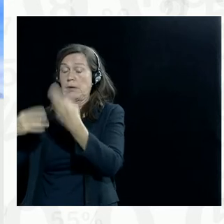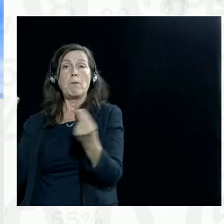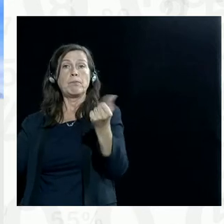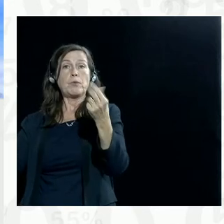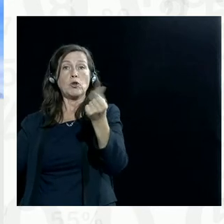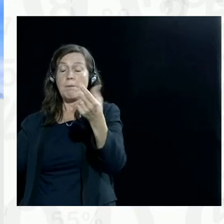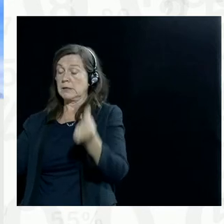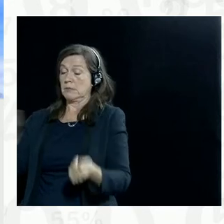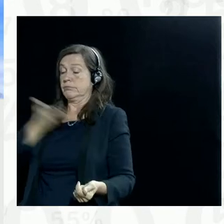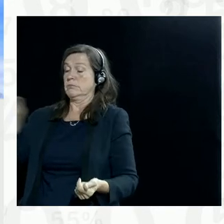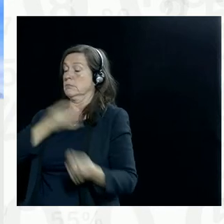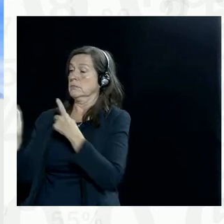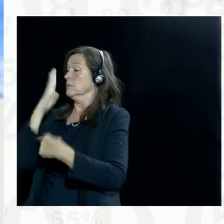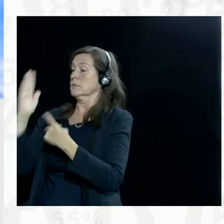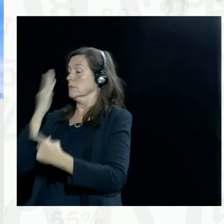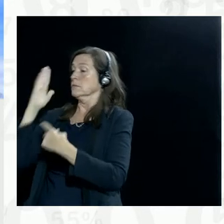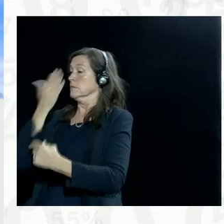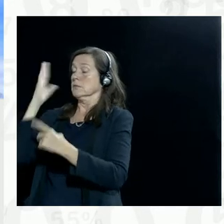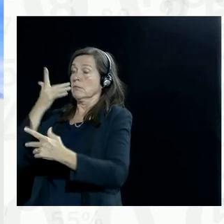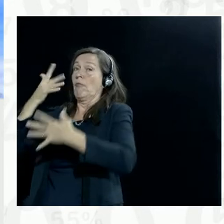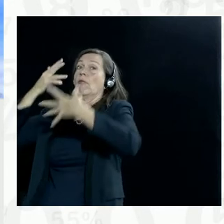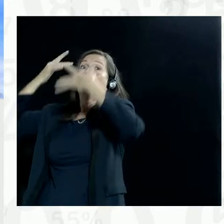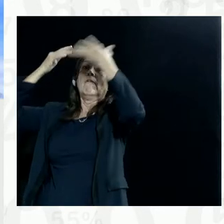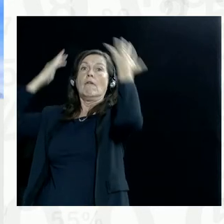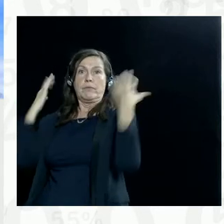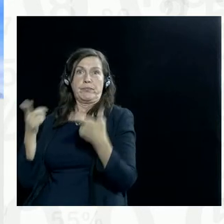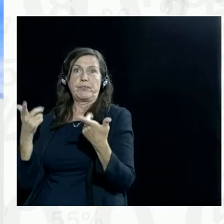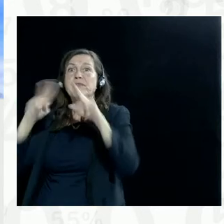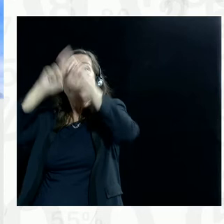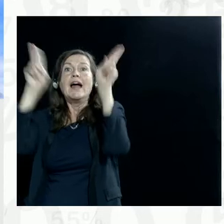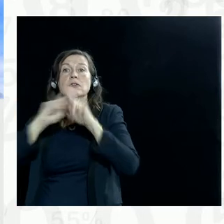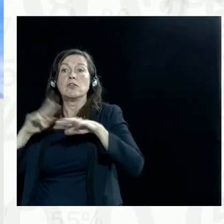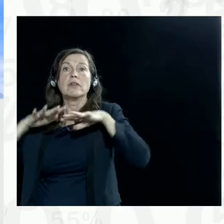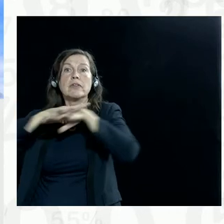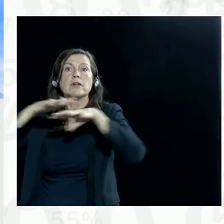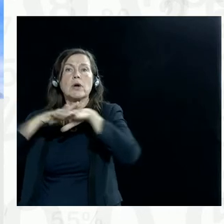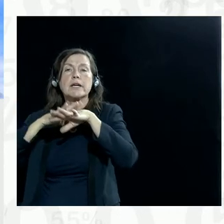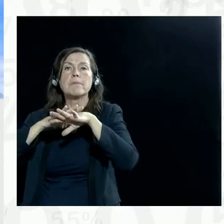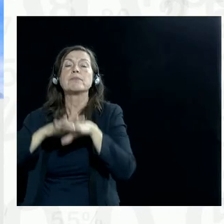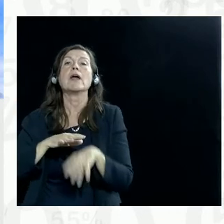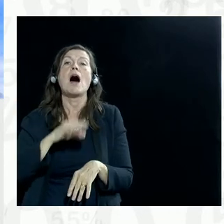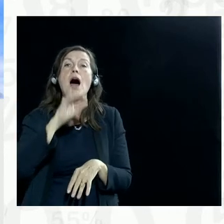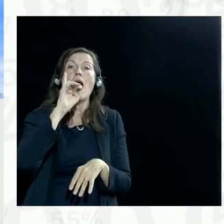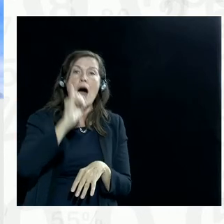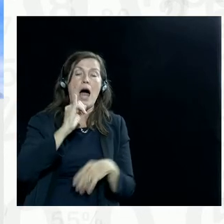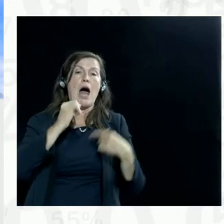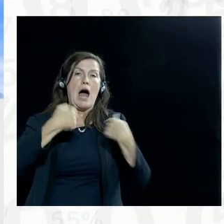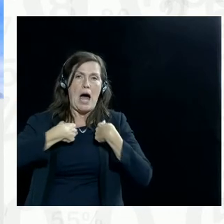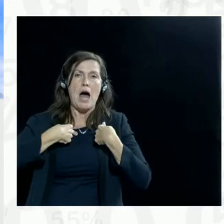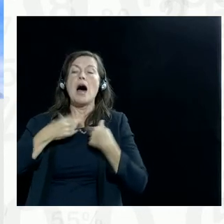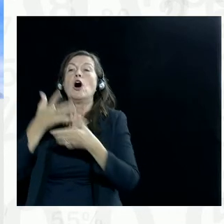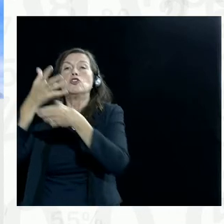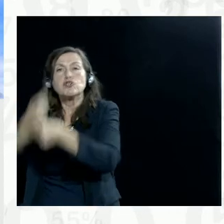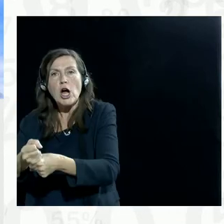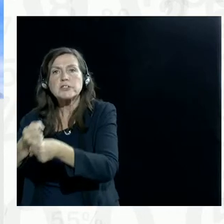question that is being looked at by an international network of researchers called iTrust.ai, based at the